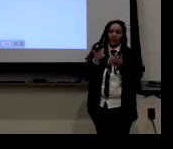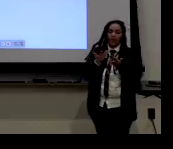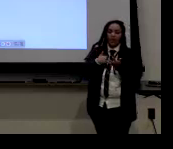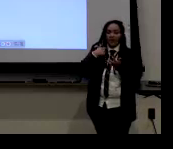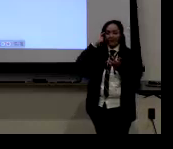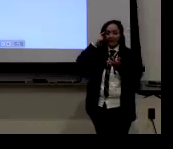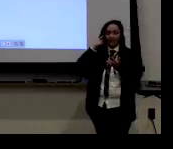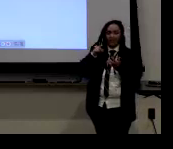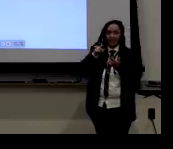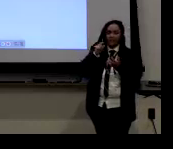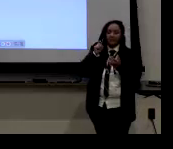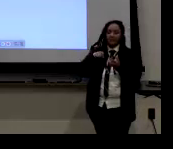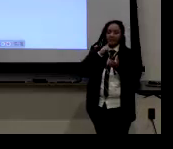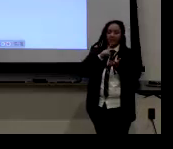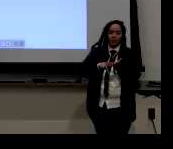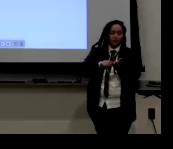cisgendered only.